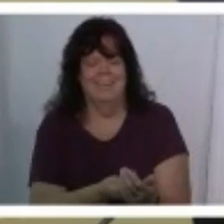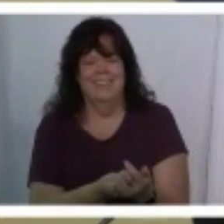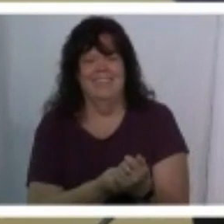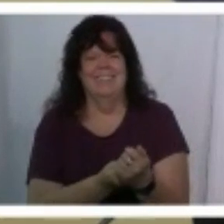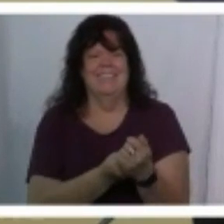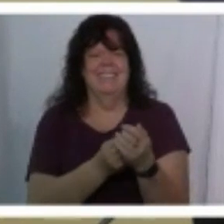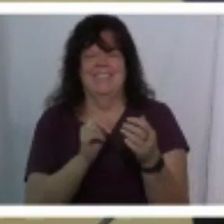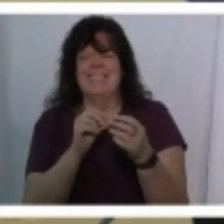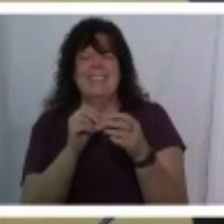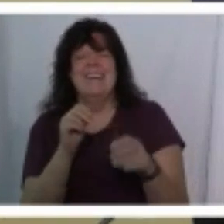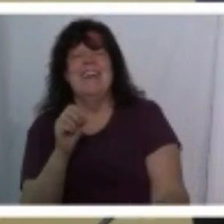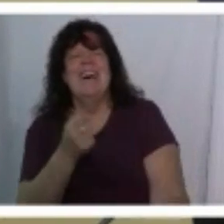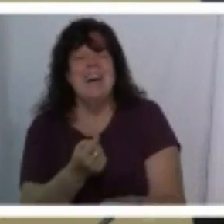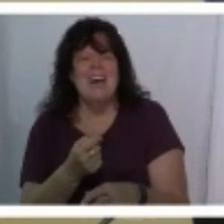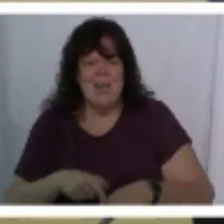store